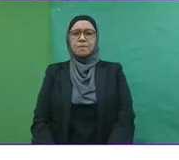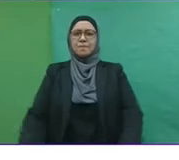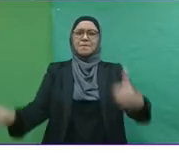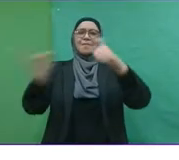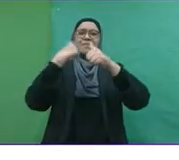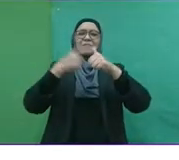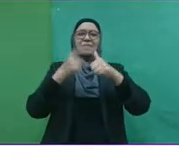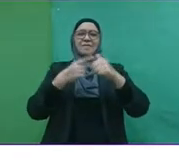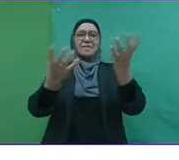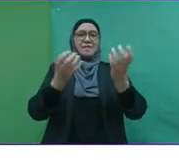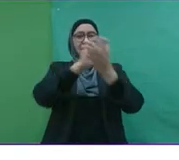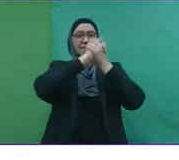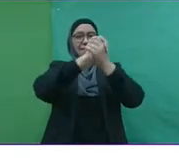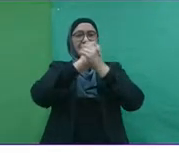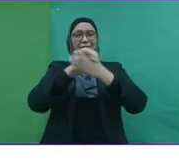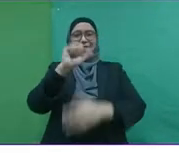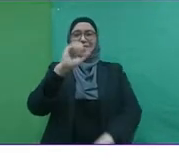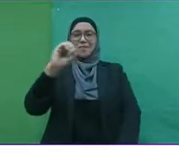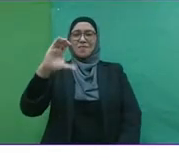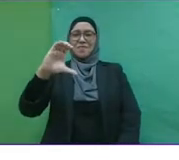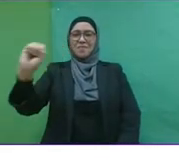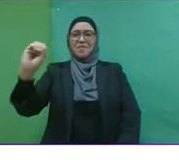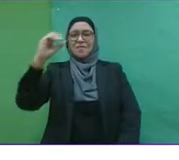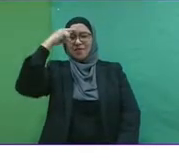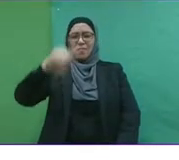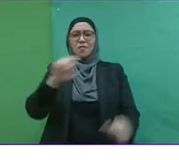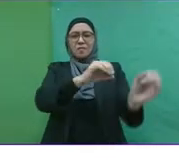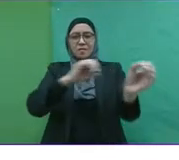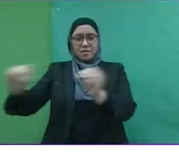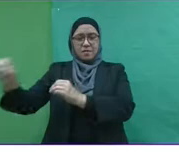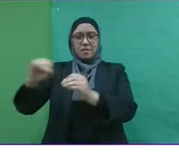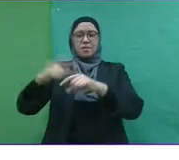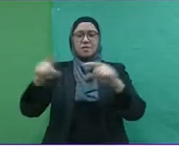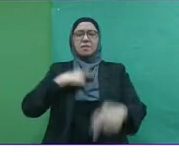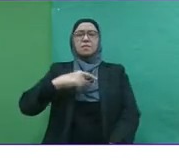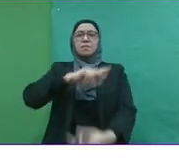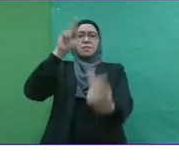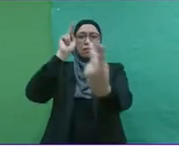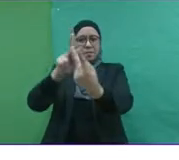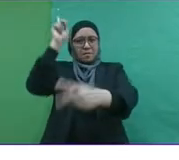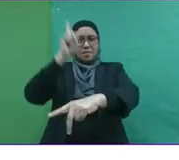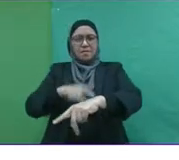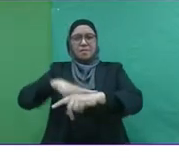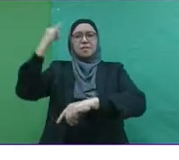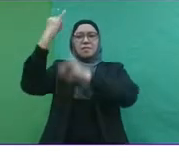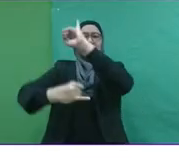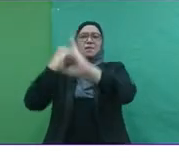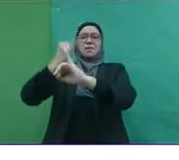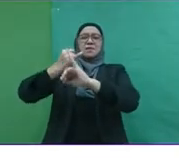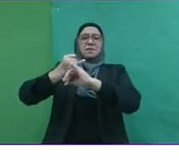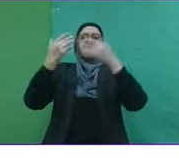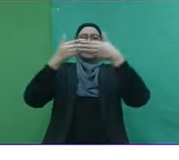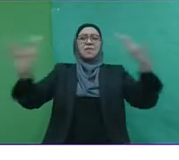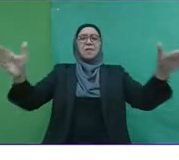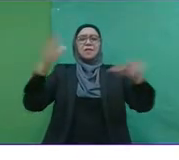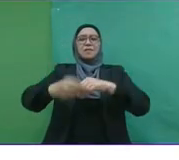Firstly, I would like to congratulate SOXO for organising the very apt and timely International